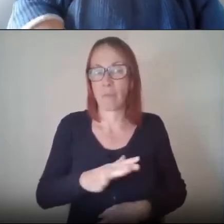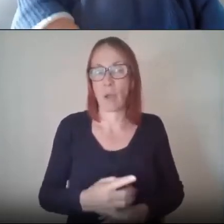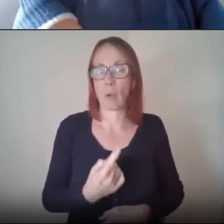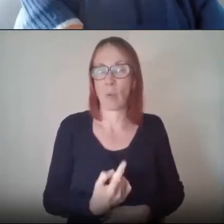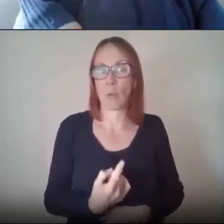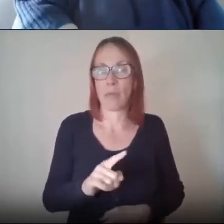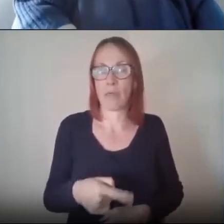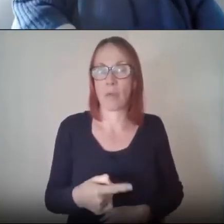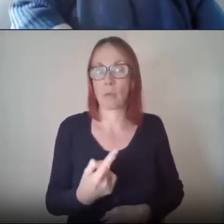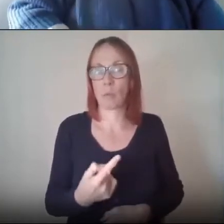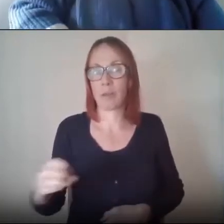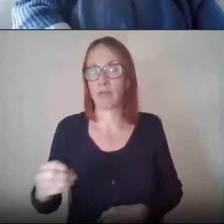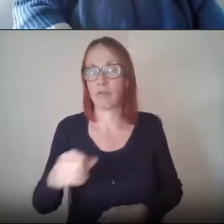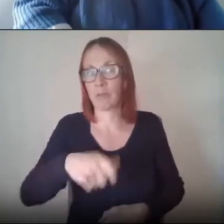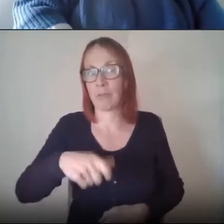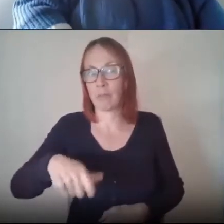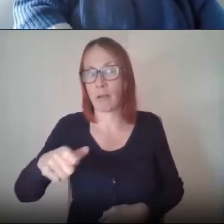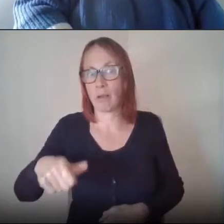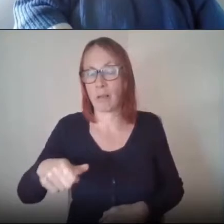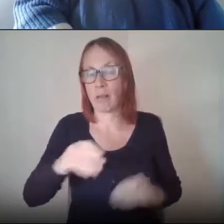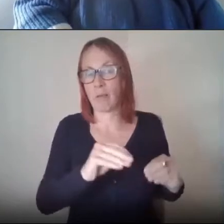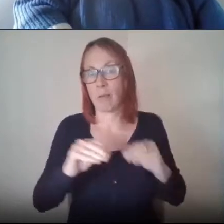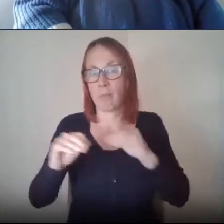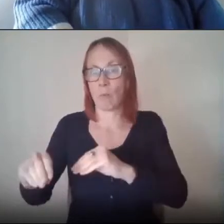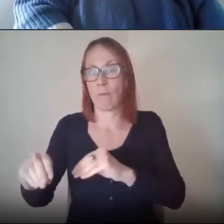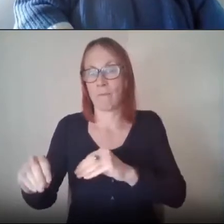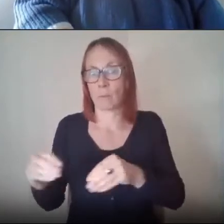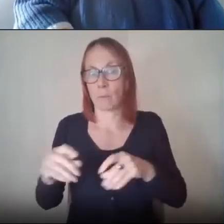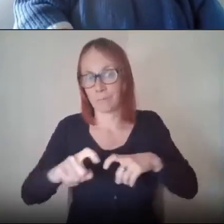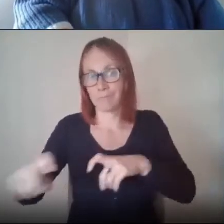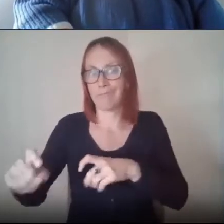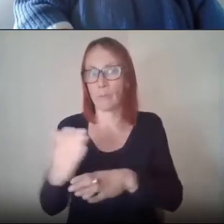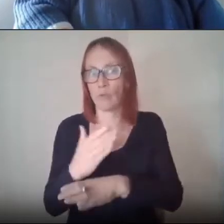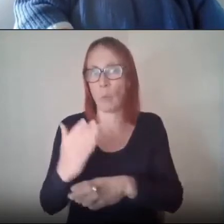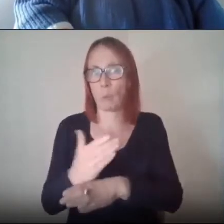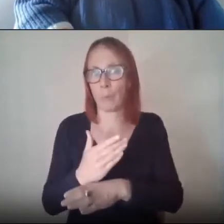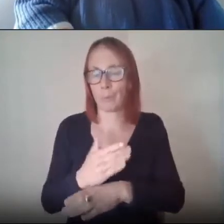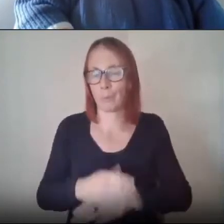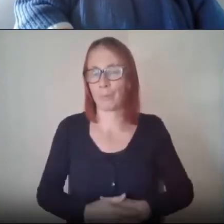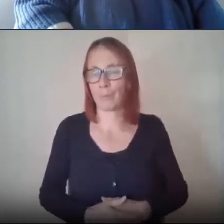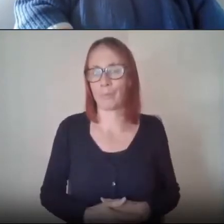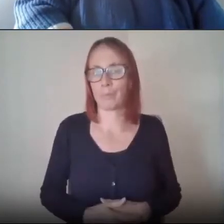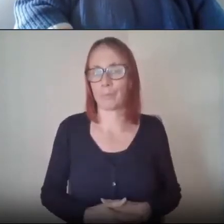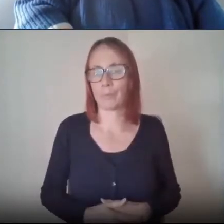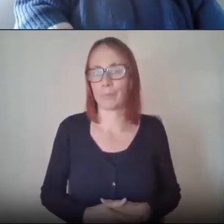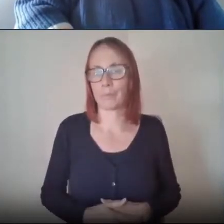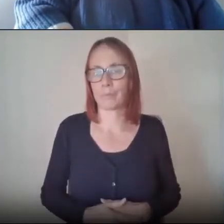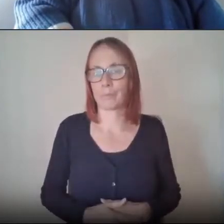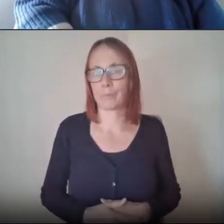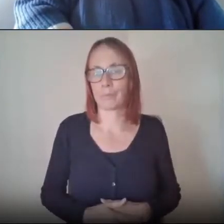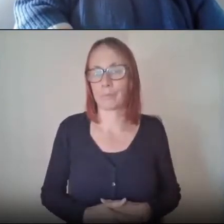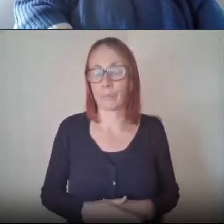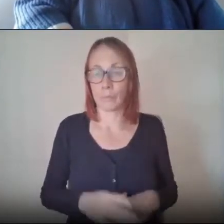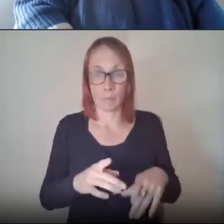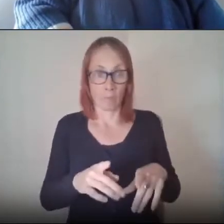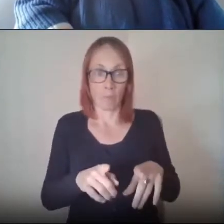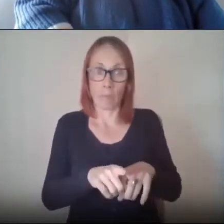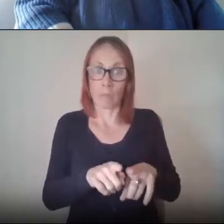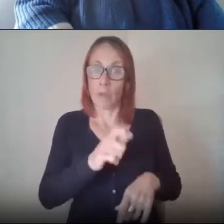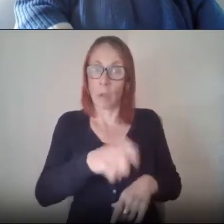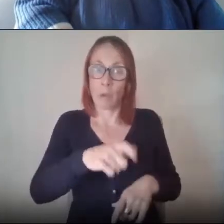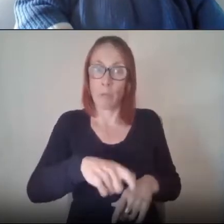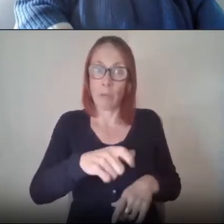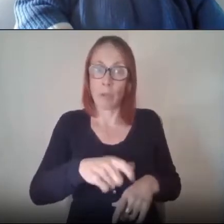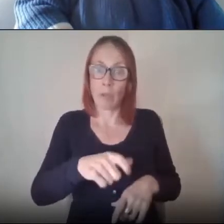sustainable job or opportunity and we also work to help unemployed people move into self